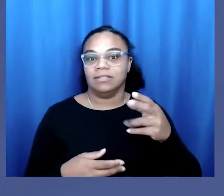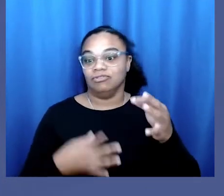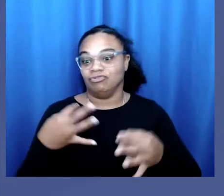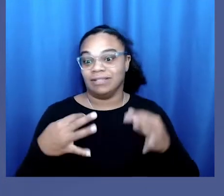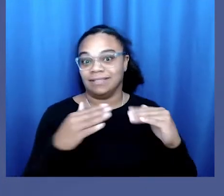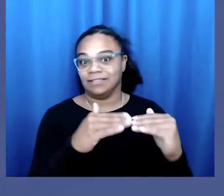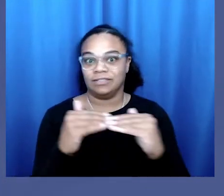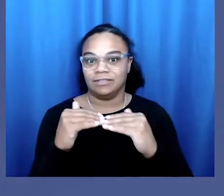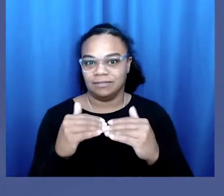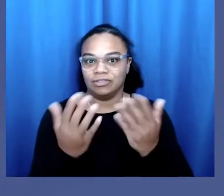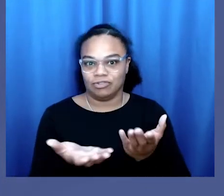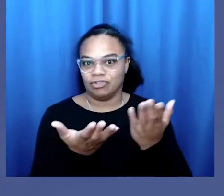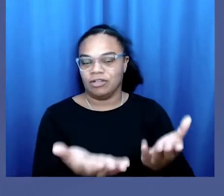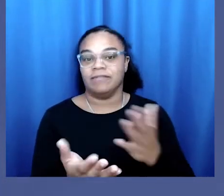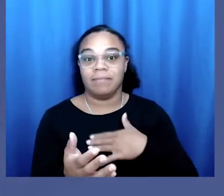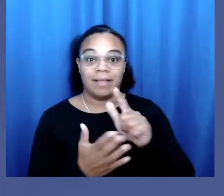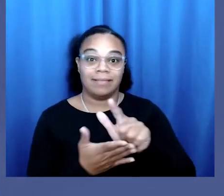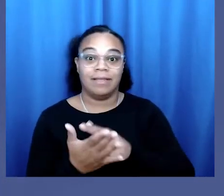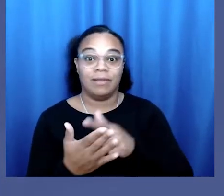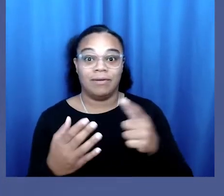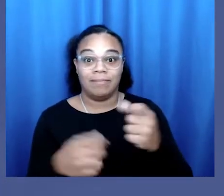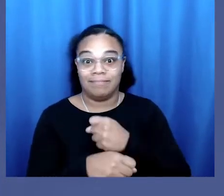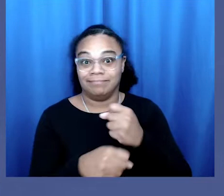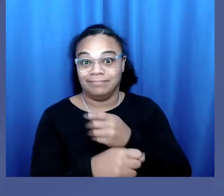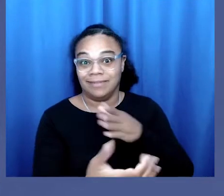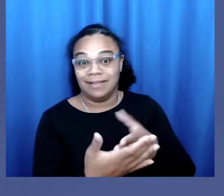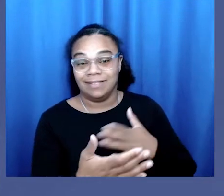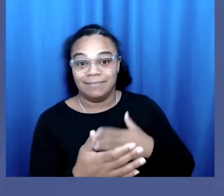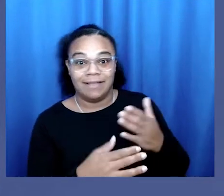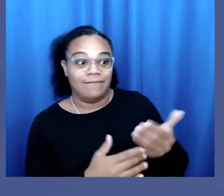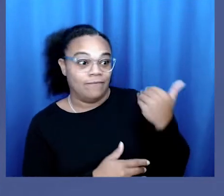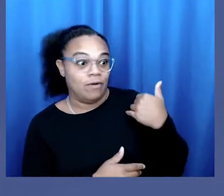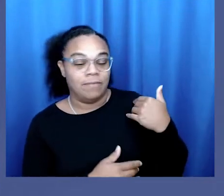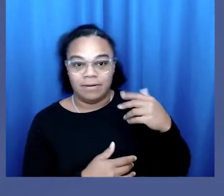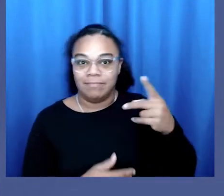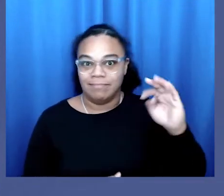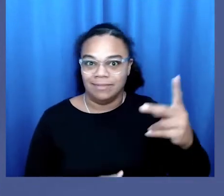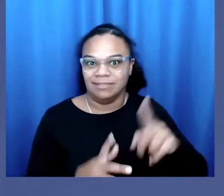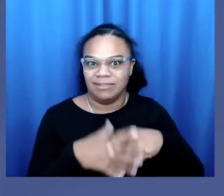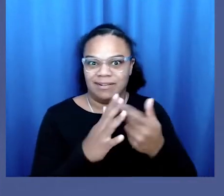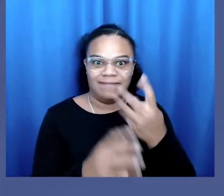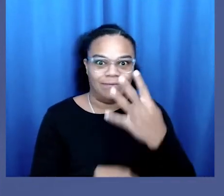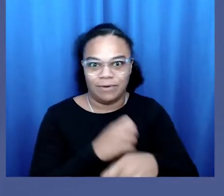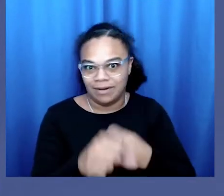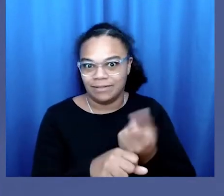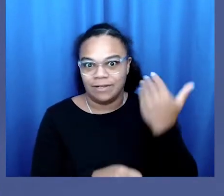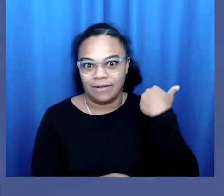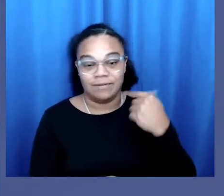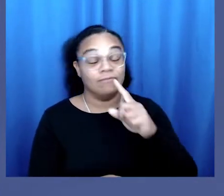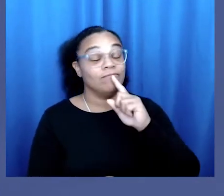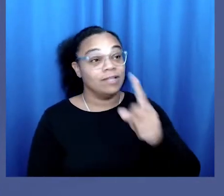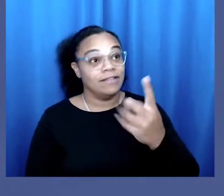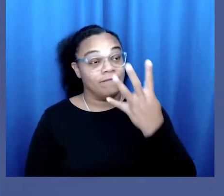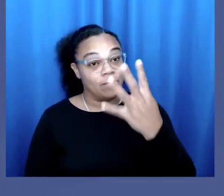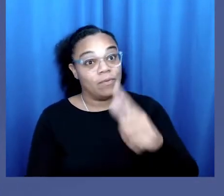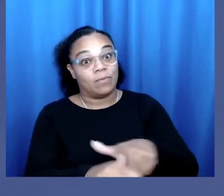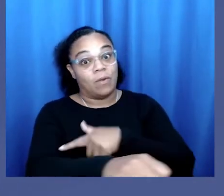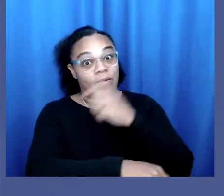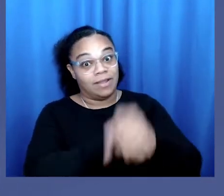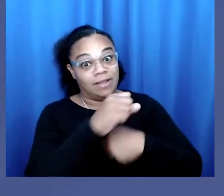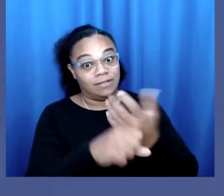Served. My legal battle against my former college started over four years ago, four very long years ago.